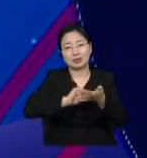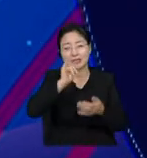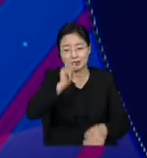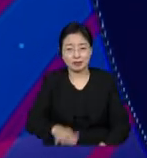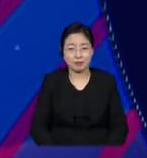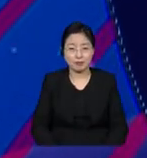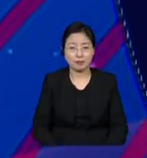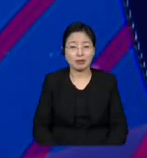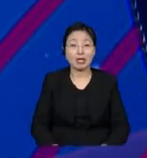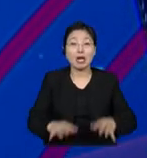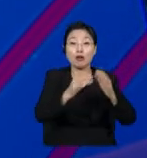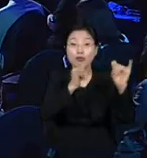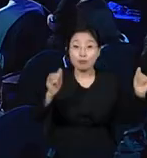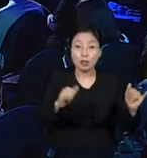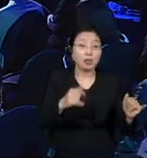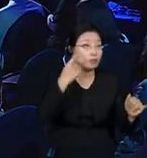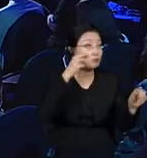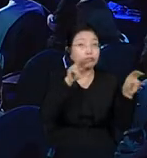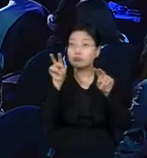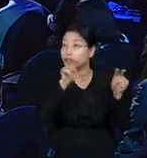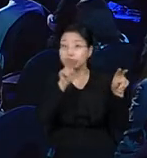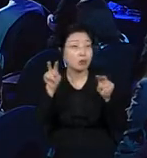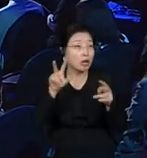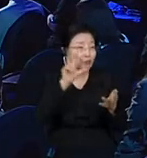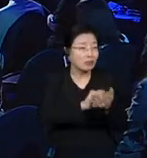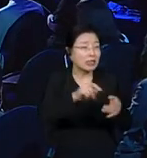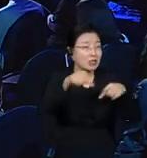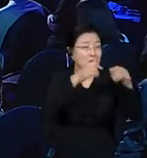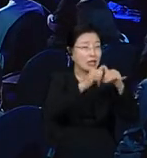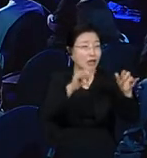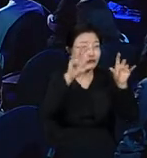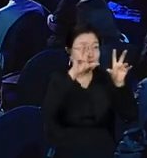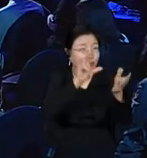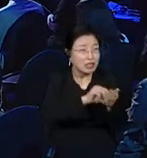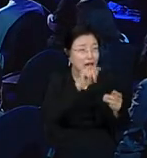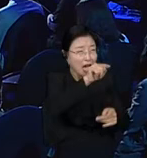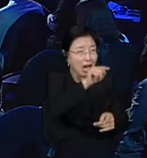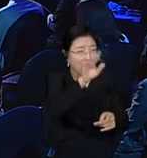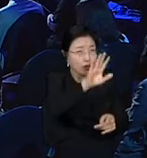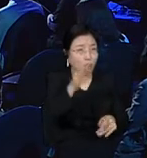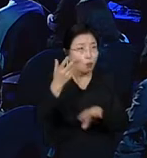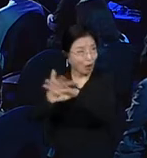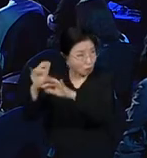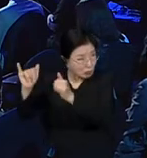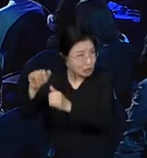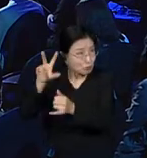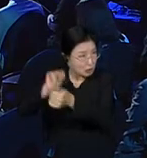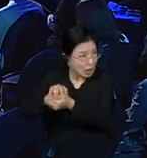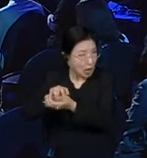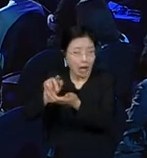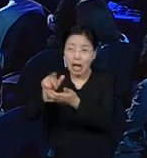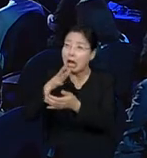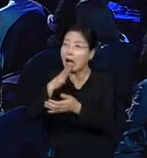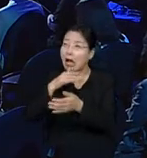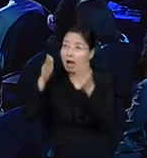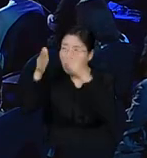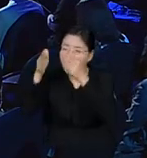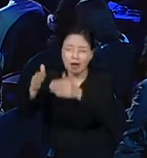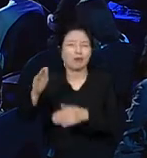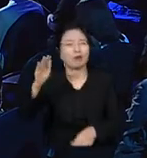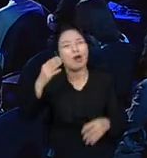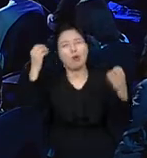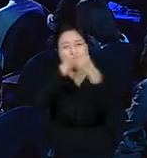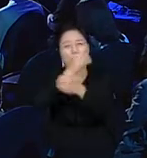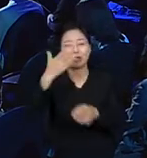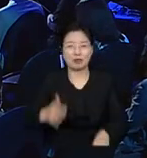solutions together. So I know that in South Korea, you have had similar periods and incidents, prompting a resistance to people